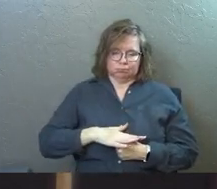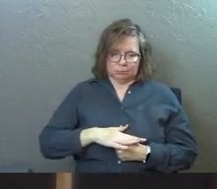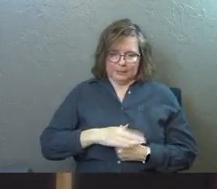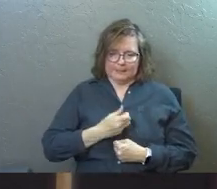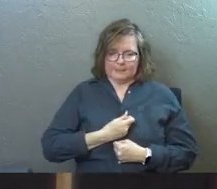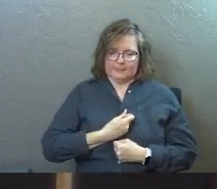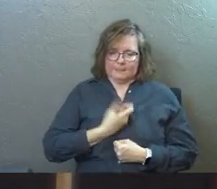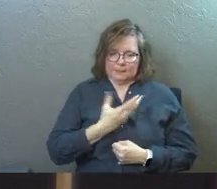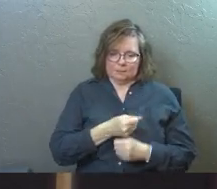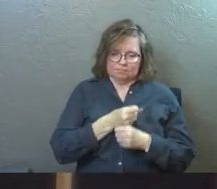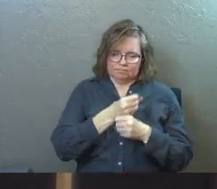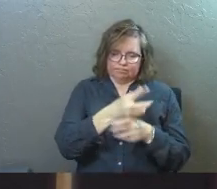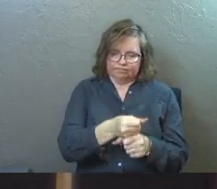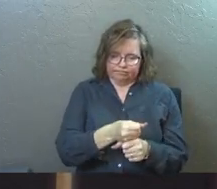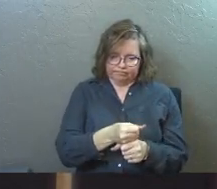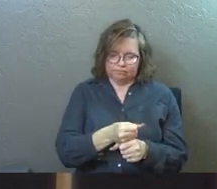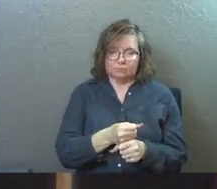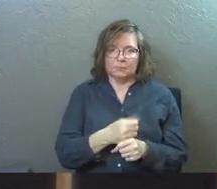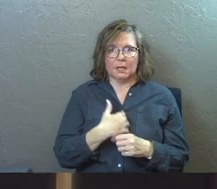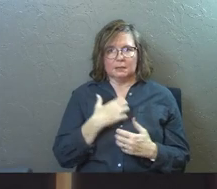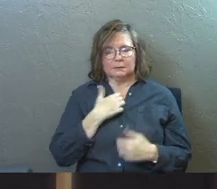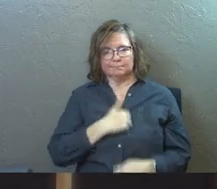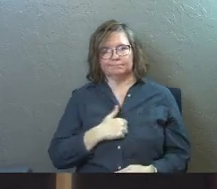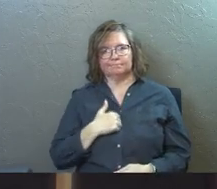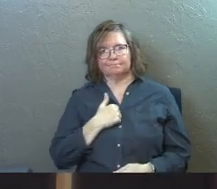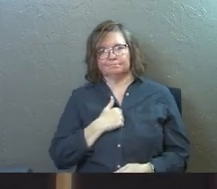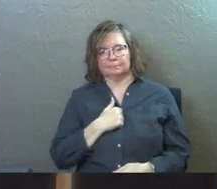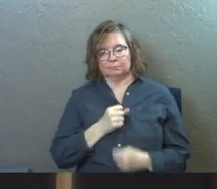words got said that she regretted.